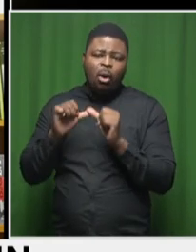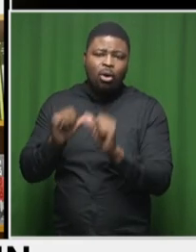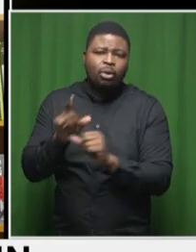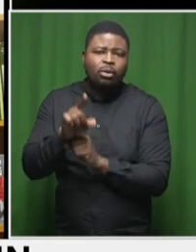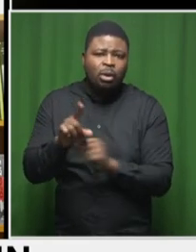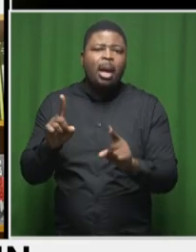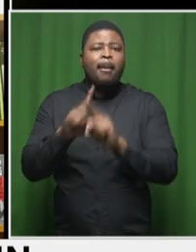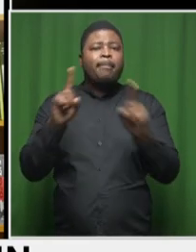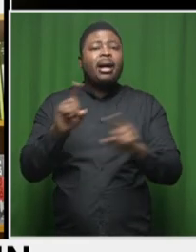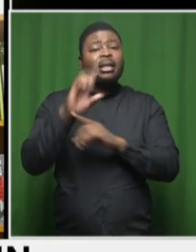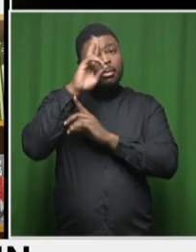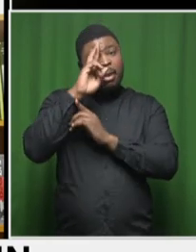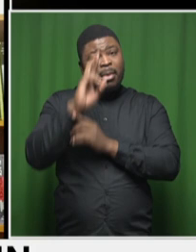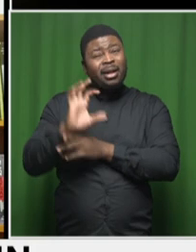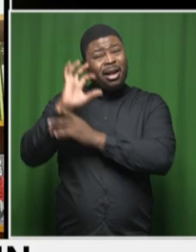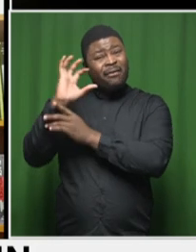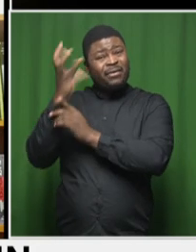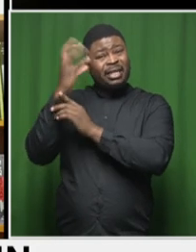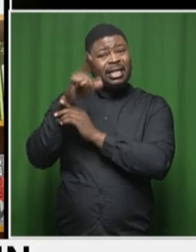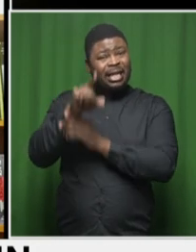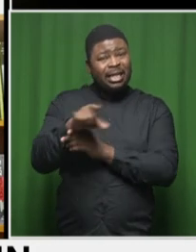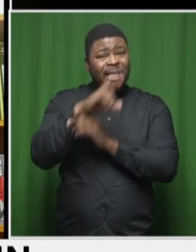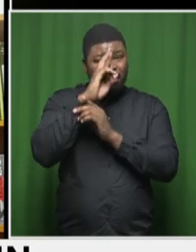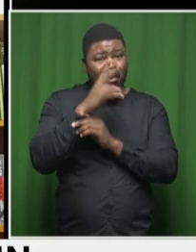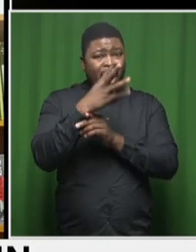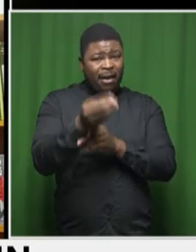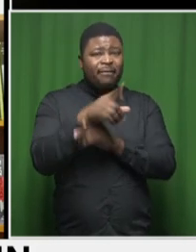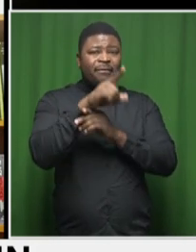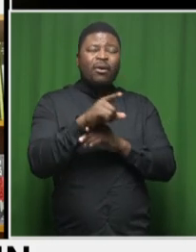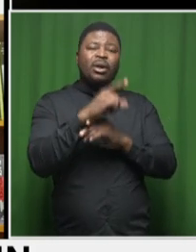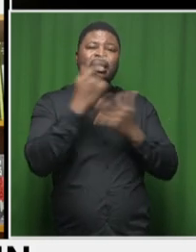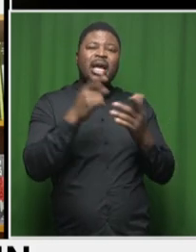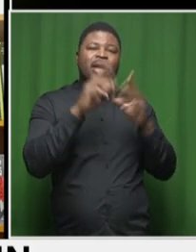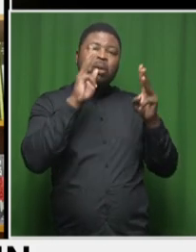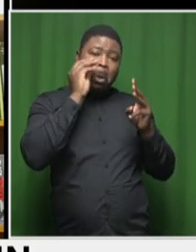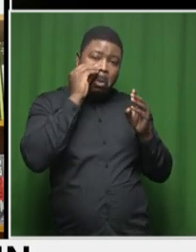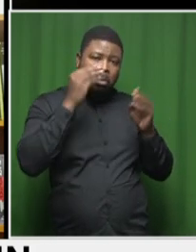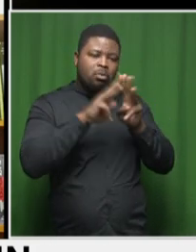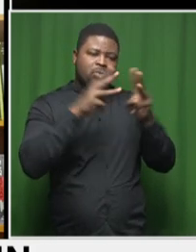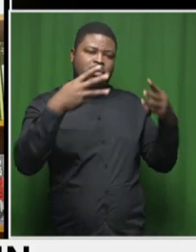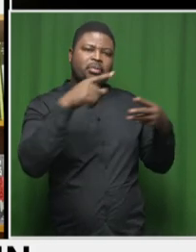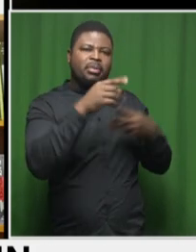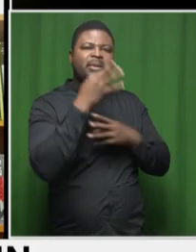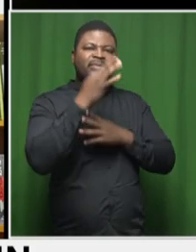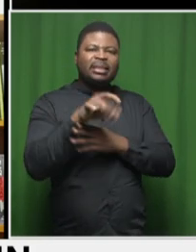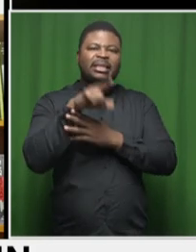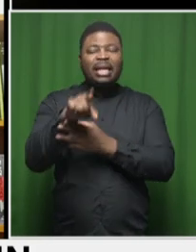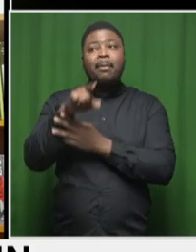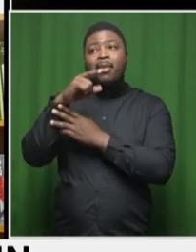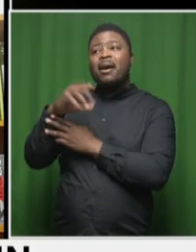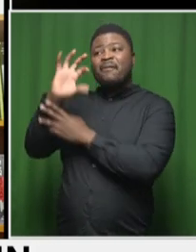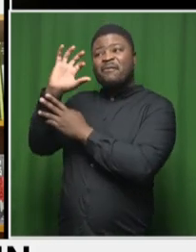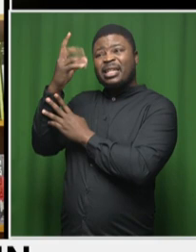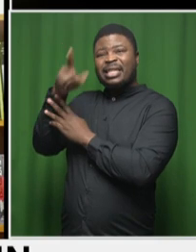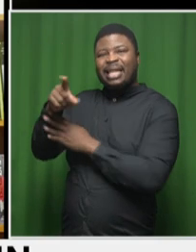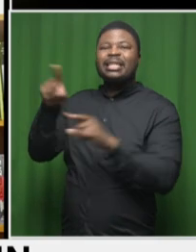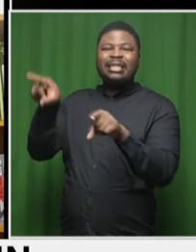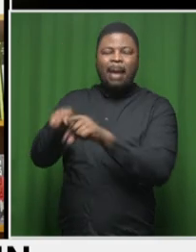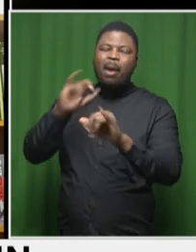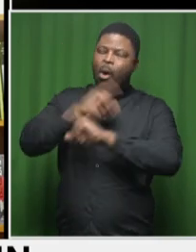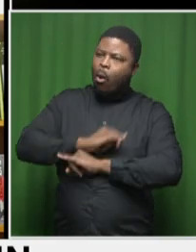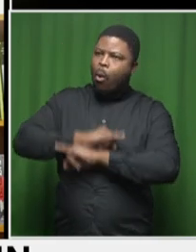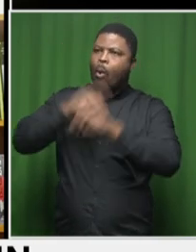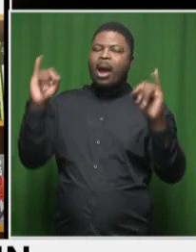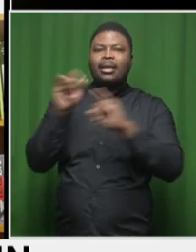state was really described in a media article as the symbol of the human and political cost of state capture. I mean, it was a once politically